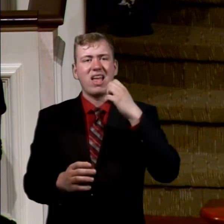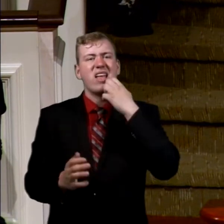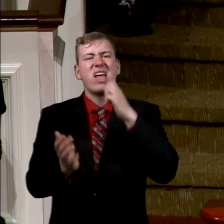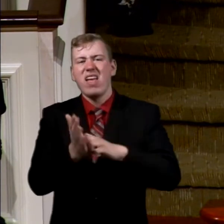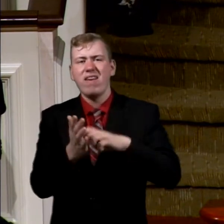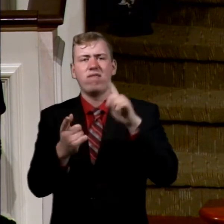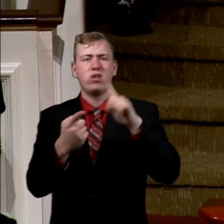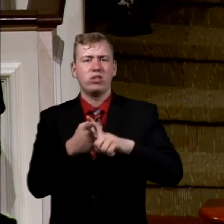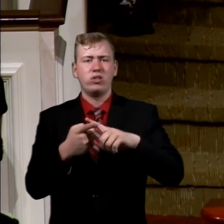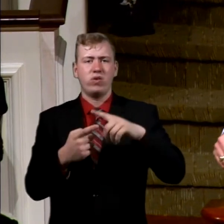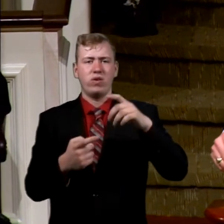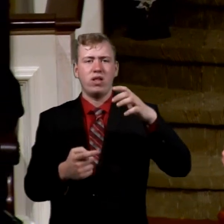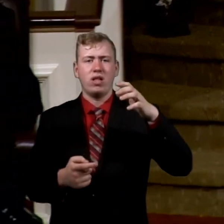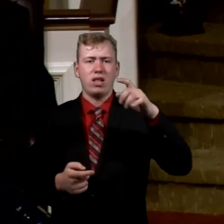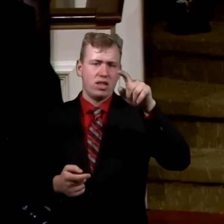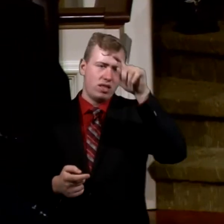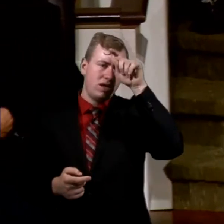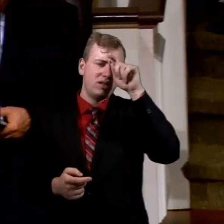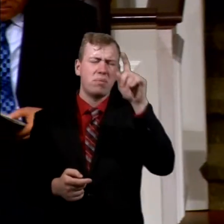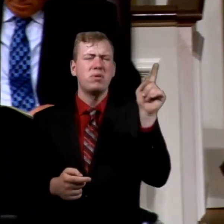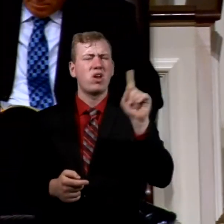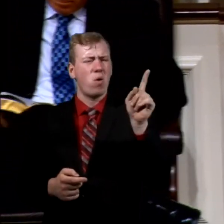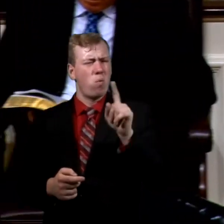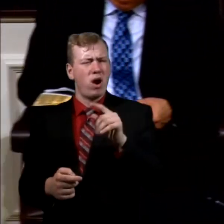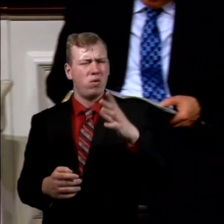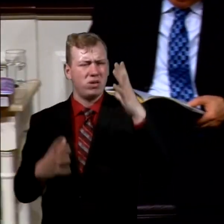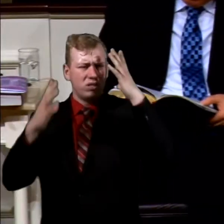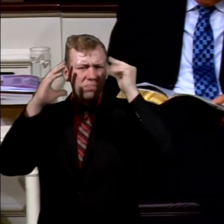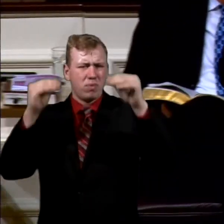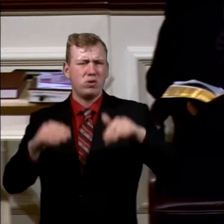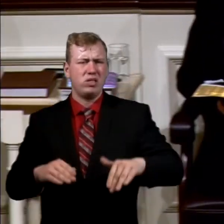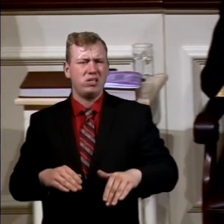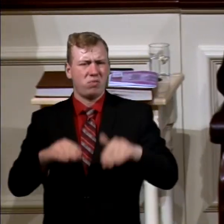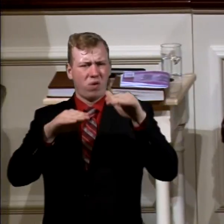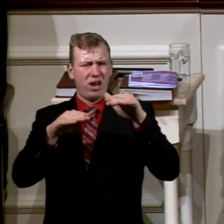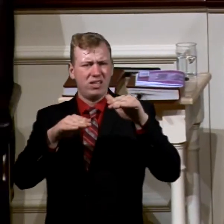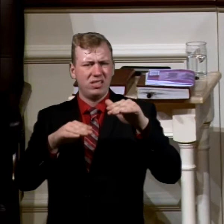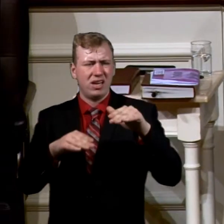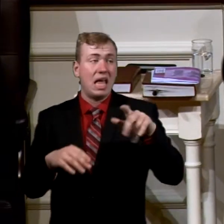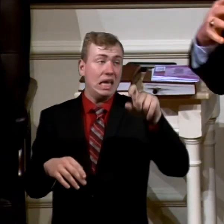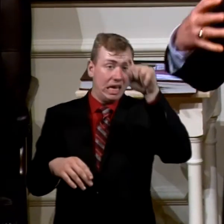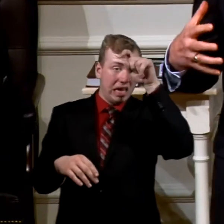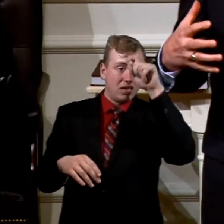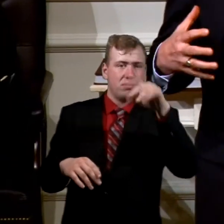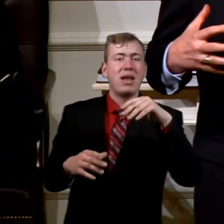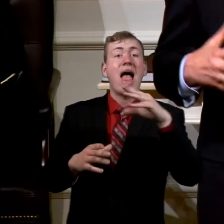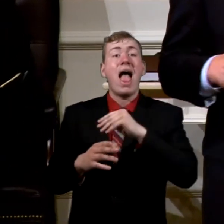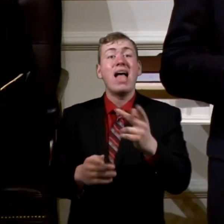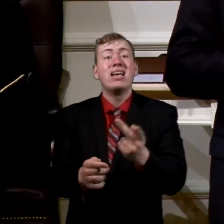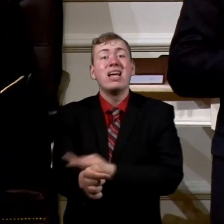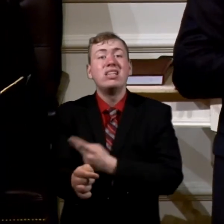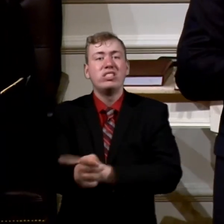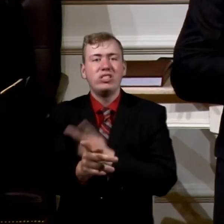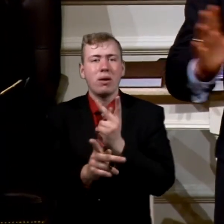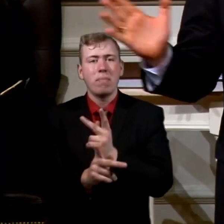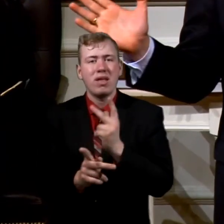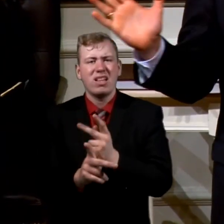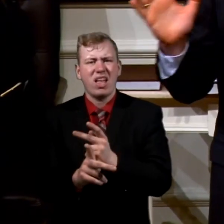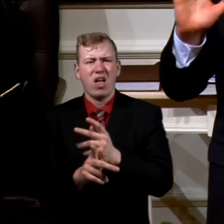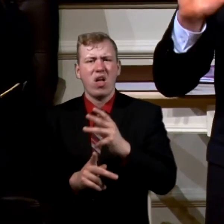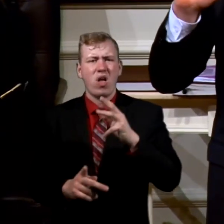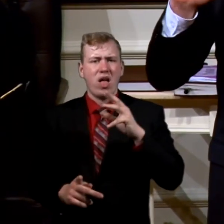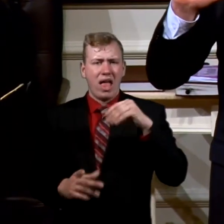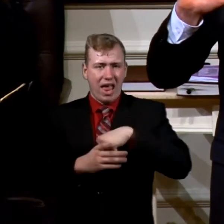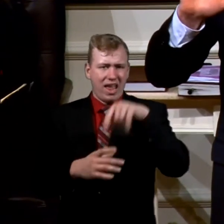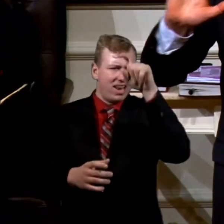Where was Moses raised? Egypt. And shepherds in Egypt at the time were an abomination.